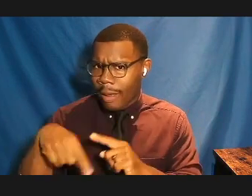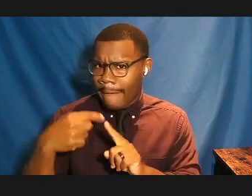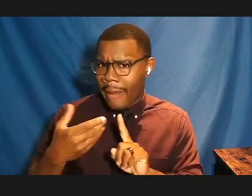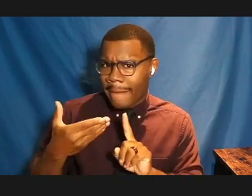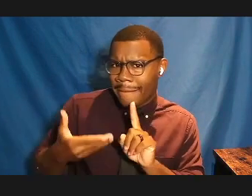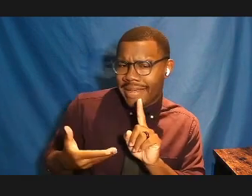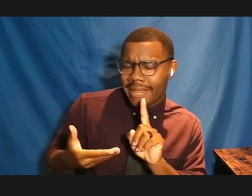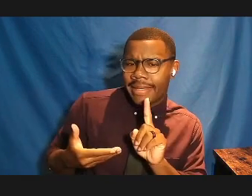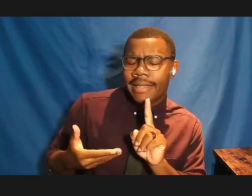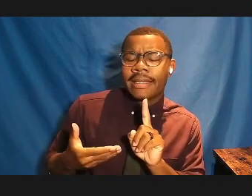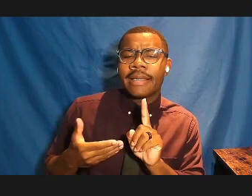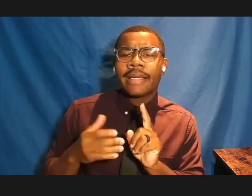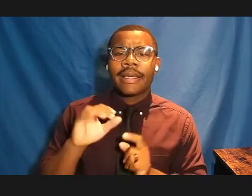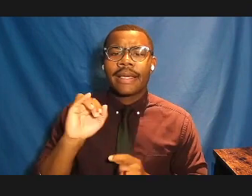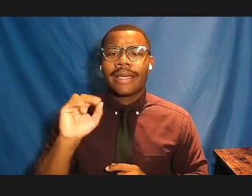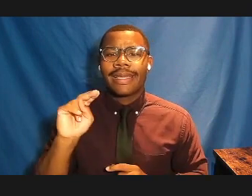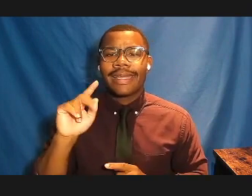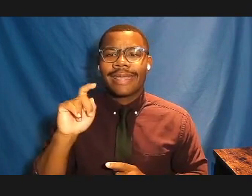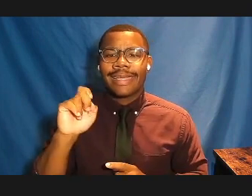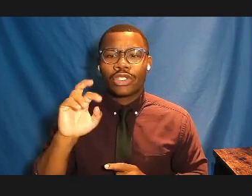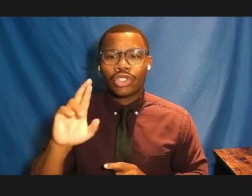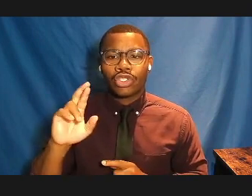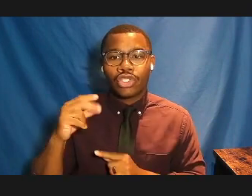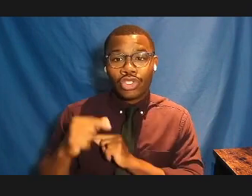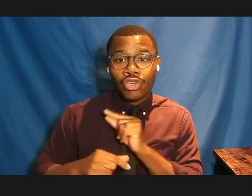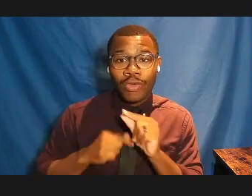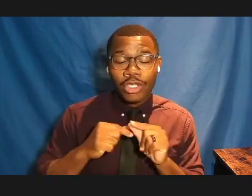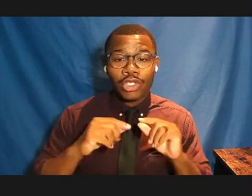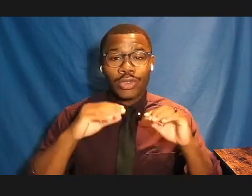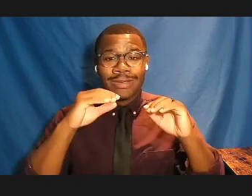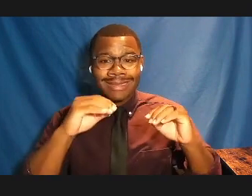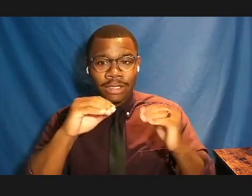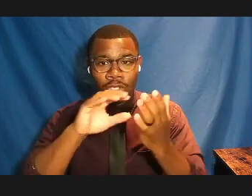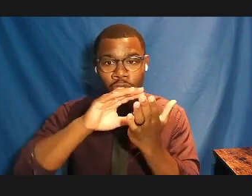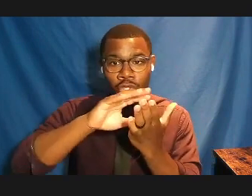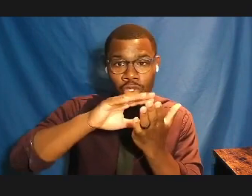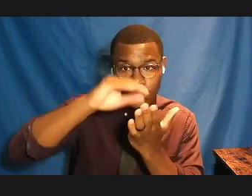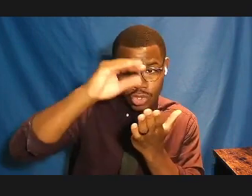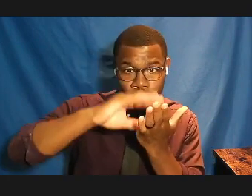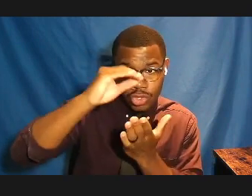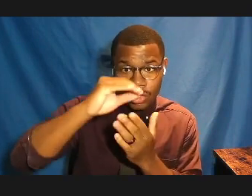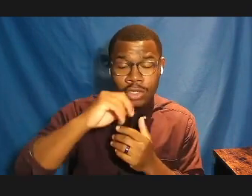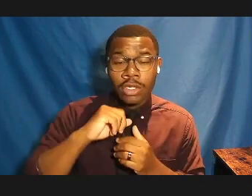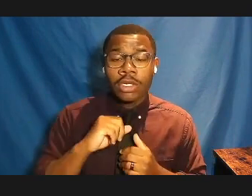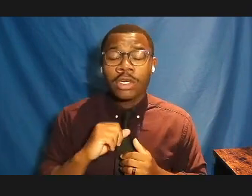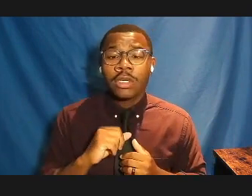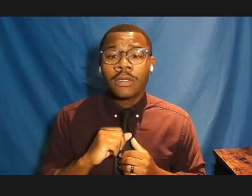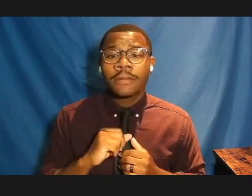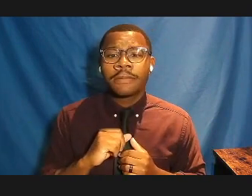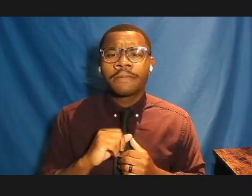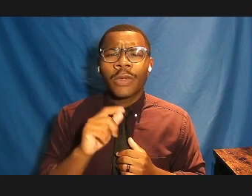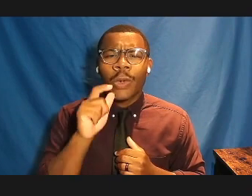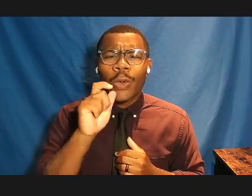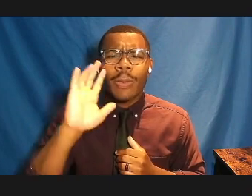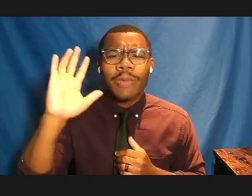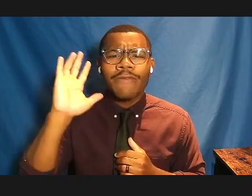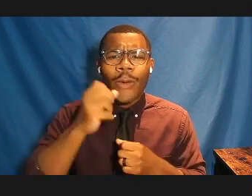learning. And the easy way I say that, anyone has ever made pasta by hand?